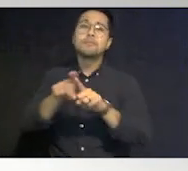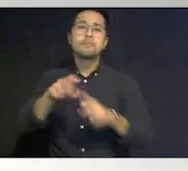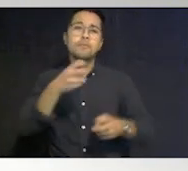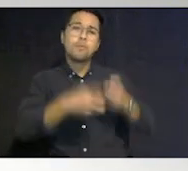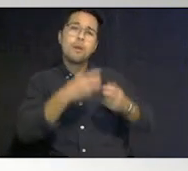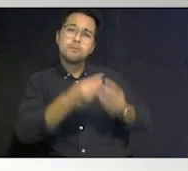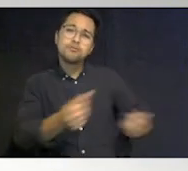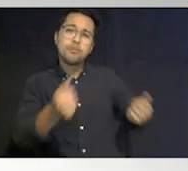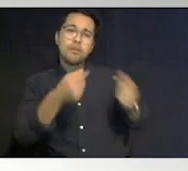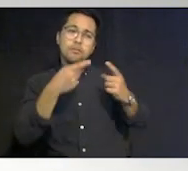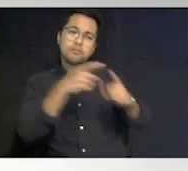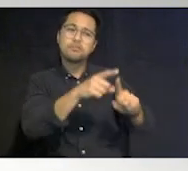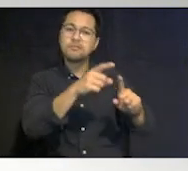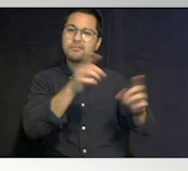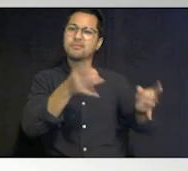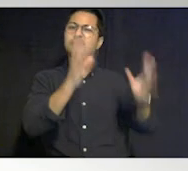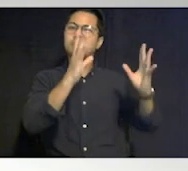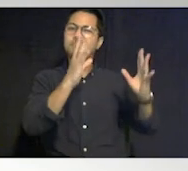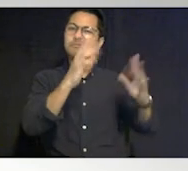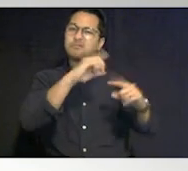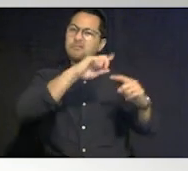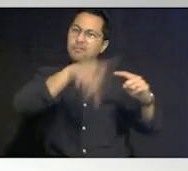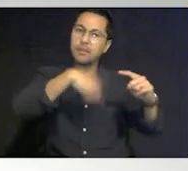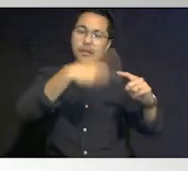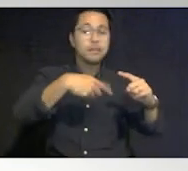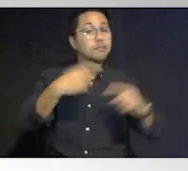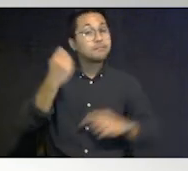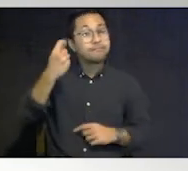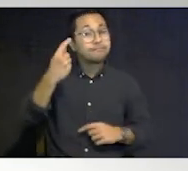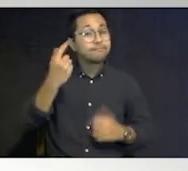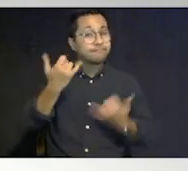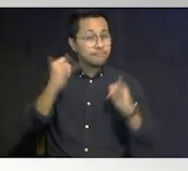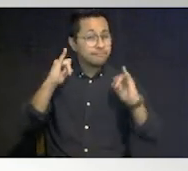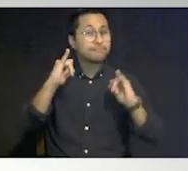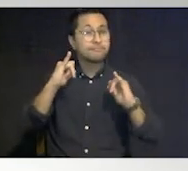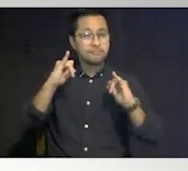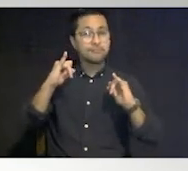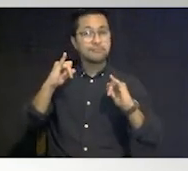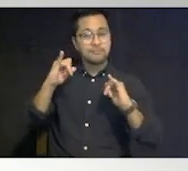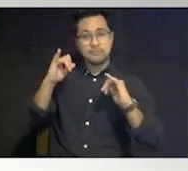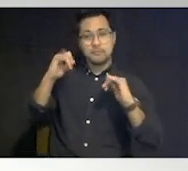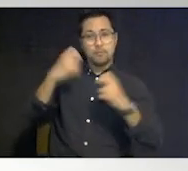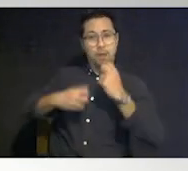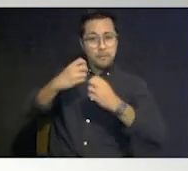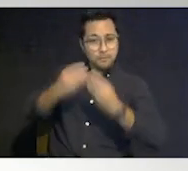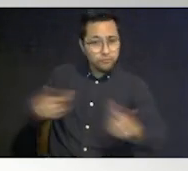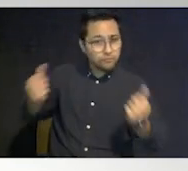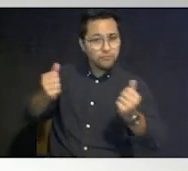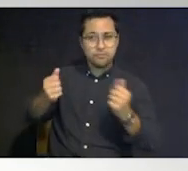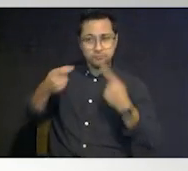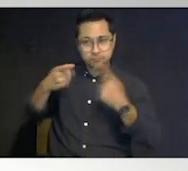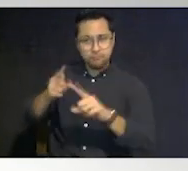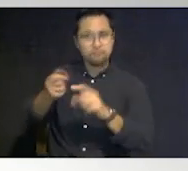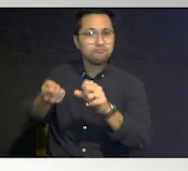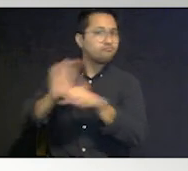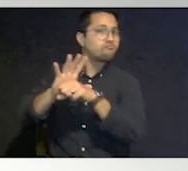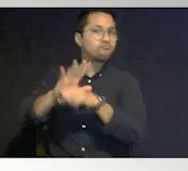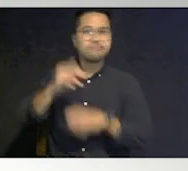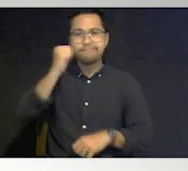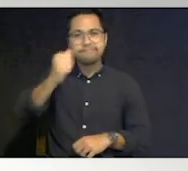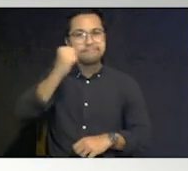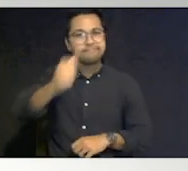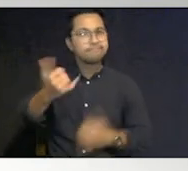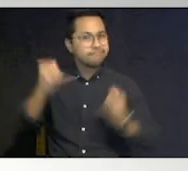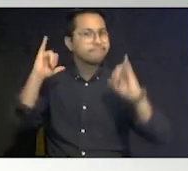entire disaster cycle we're still problem solving from covet you know every single day so um